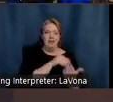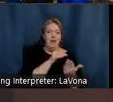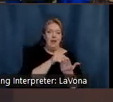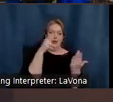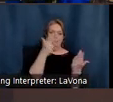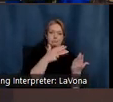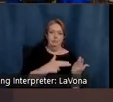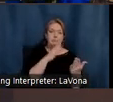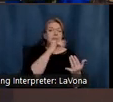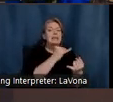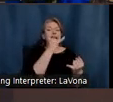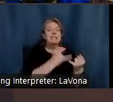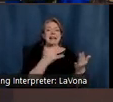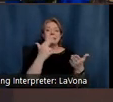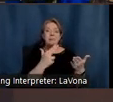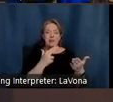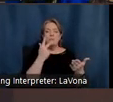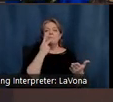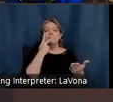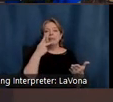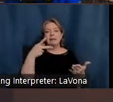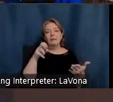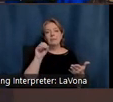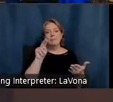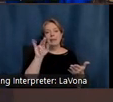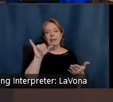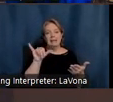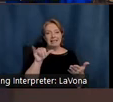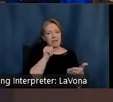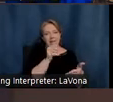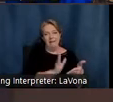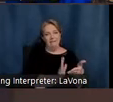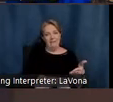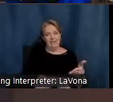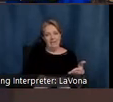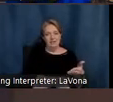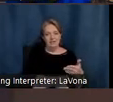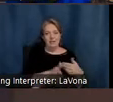The timeline of his career ends with the Indiana University.